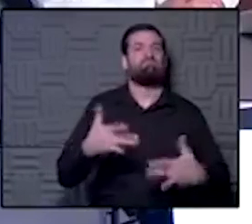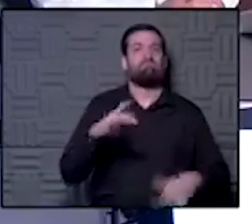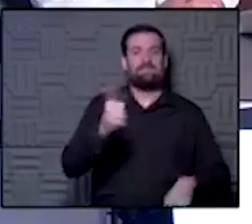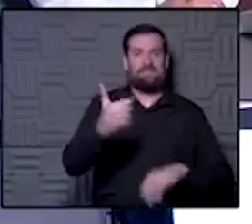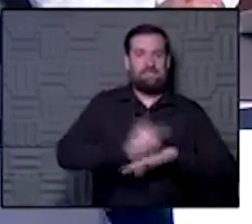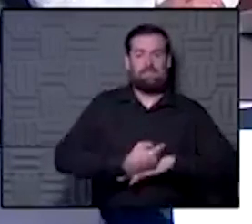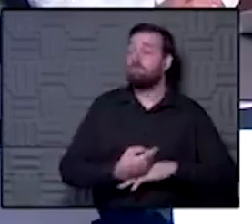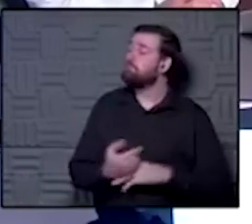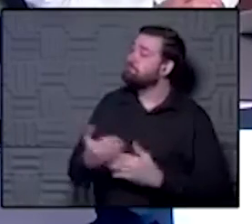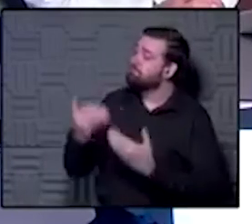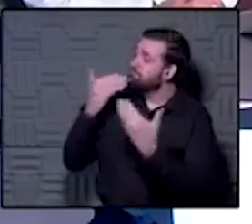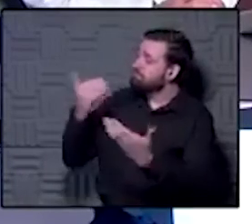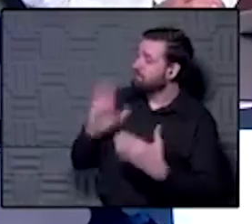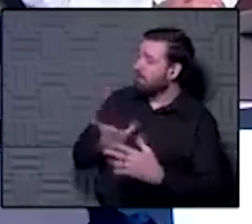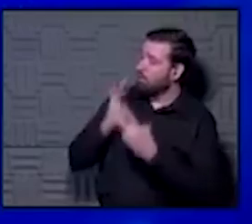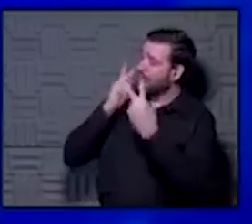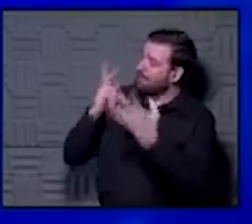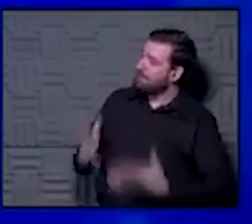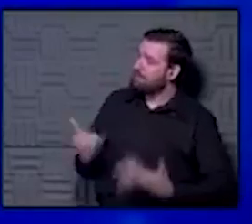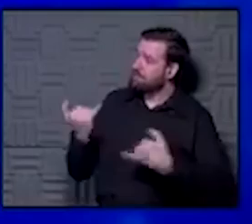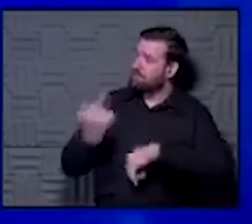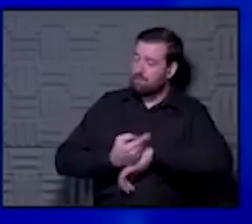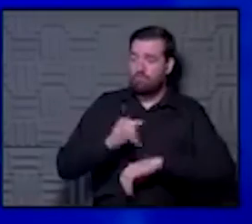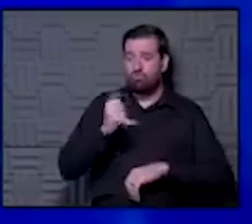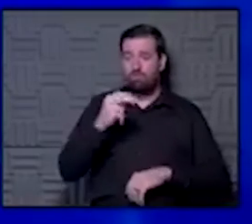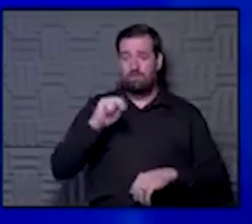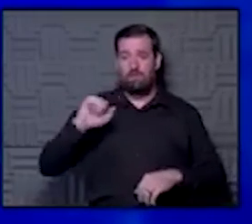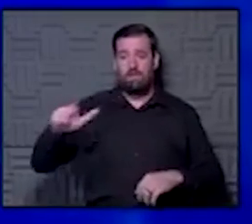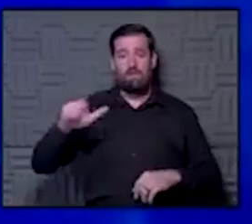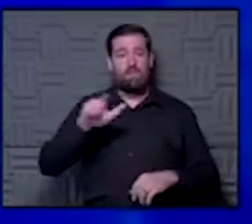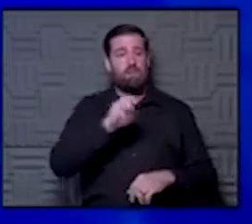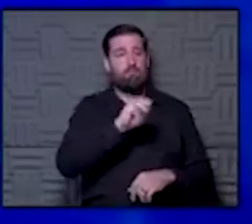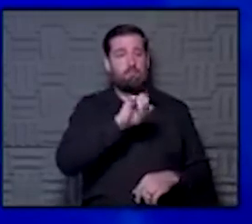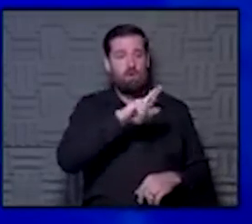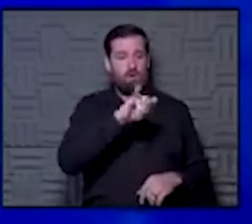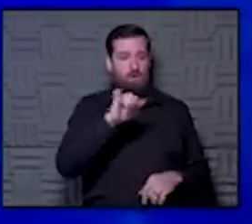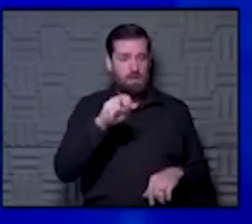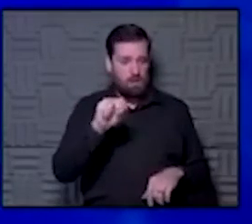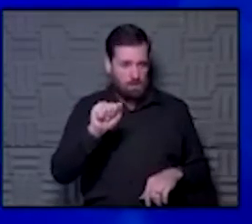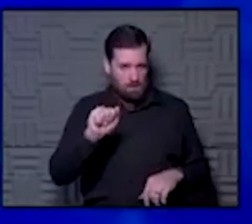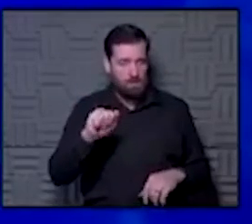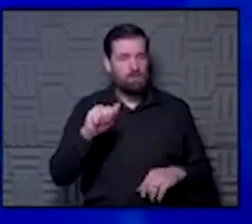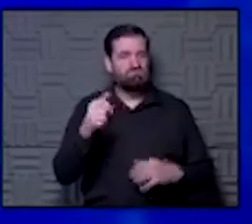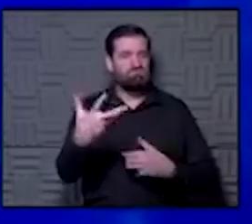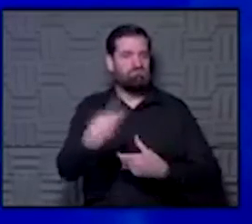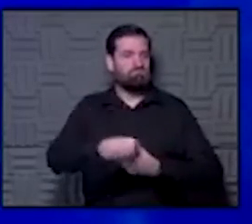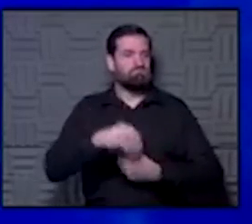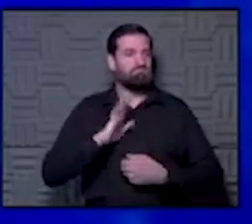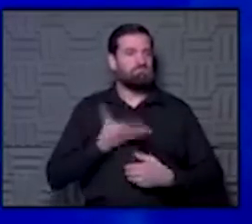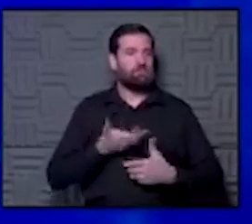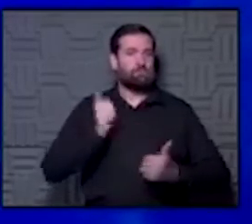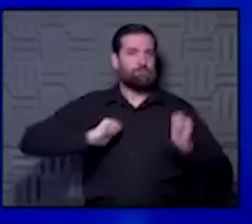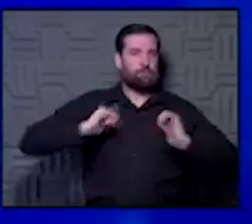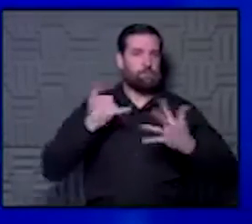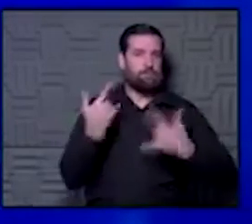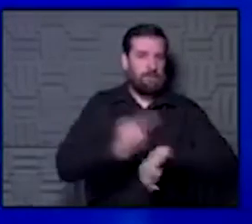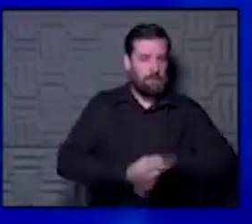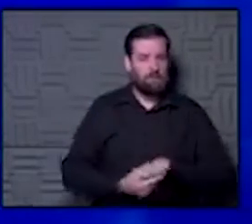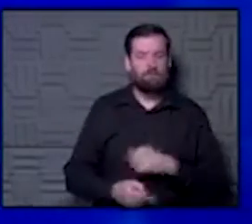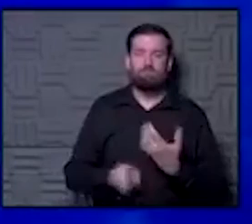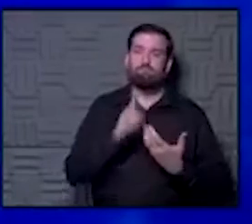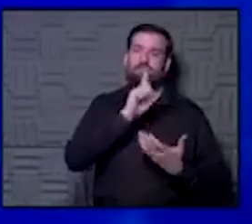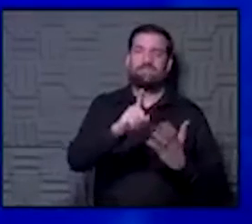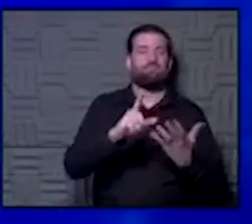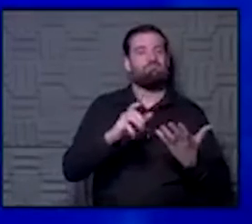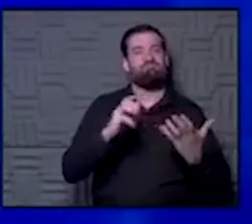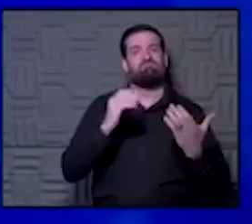All right. Hey, I want to thank our guests today, Janelle and Mariana, for being a part of our program. And I do want to really